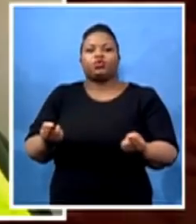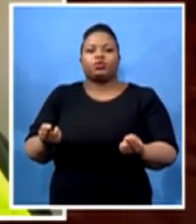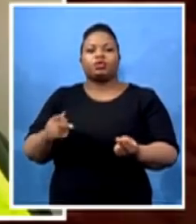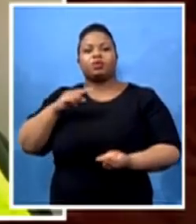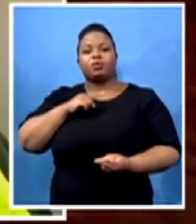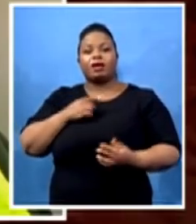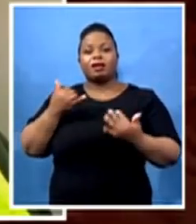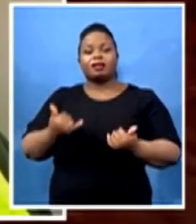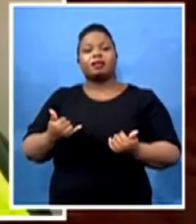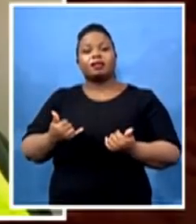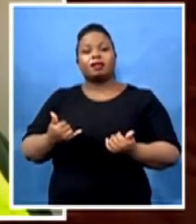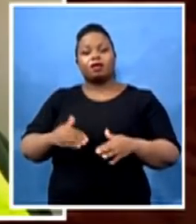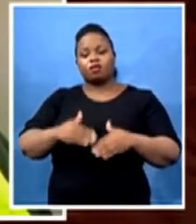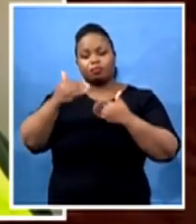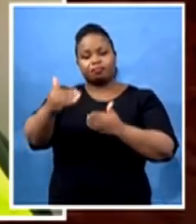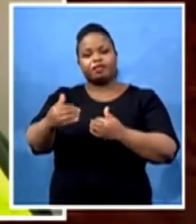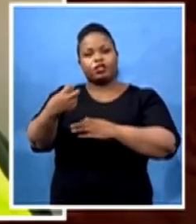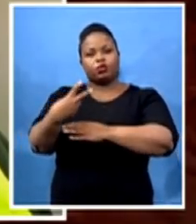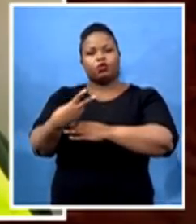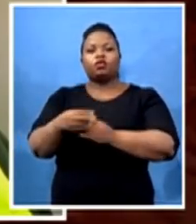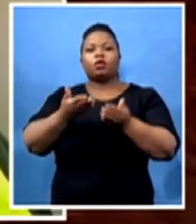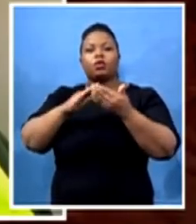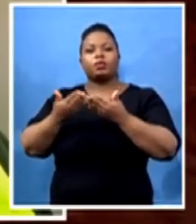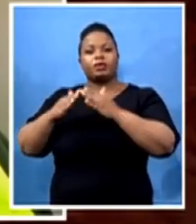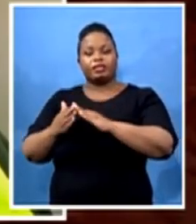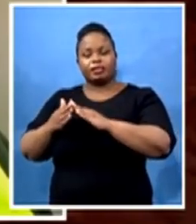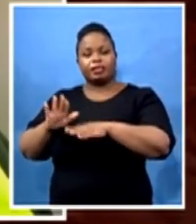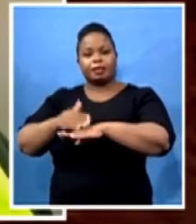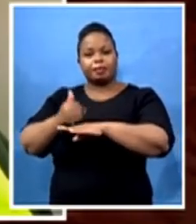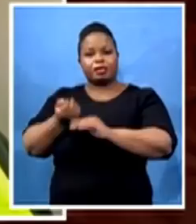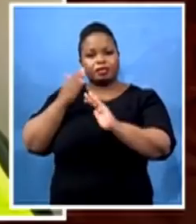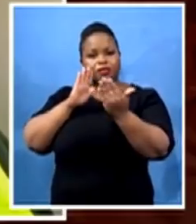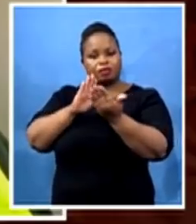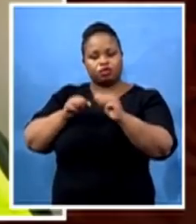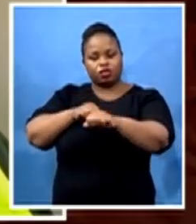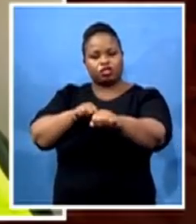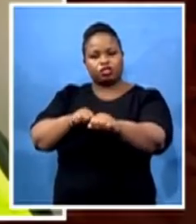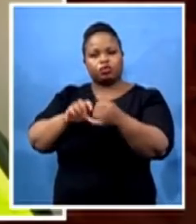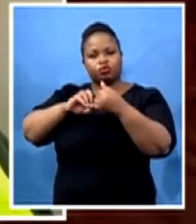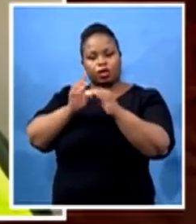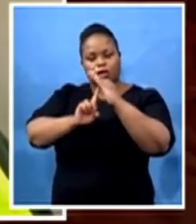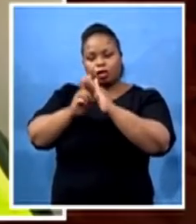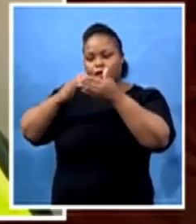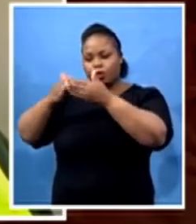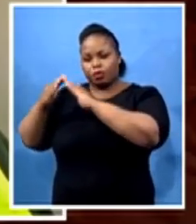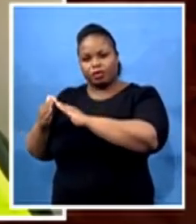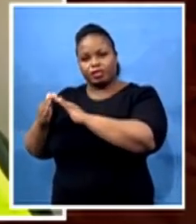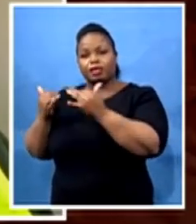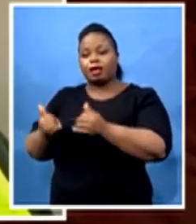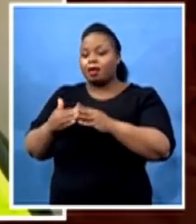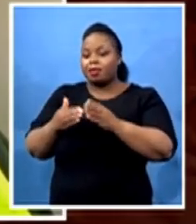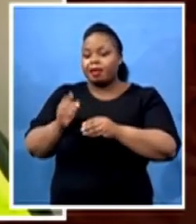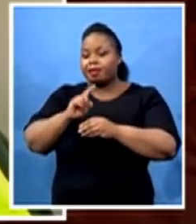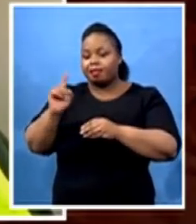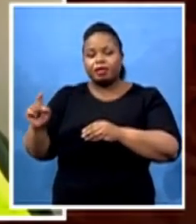-based approach strategy of screening members of the community where the mine workers are